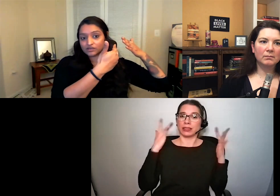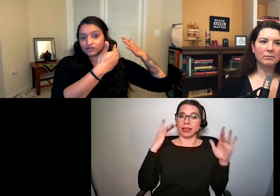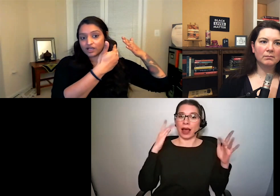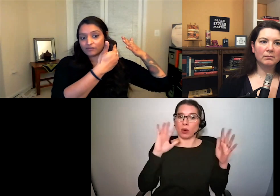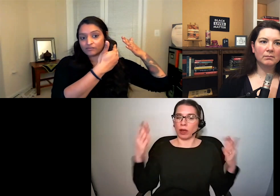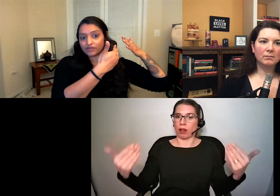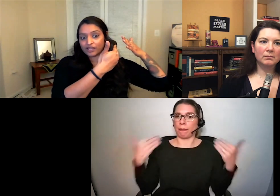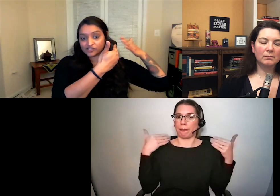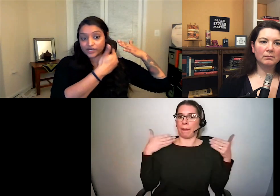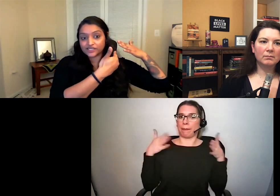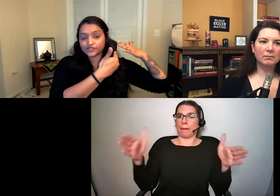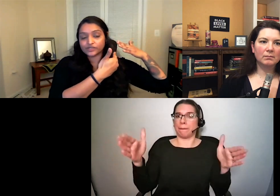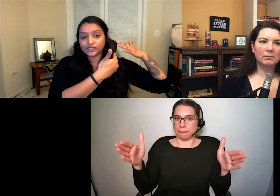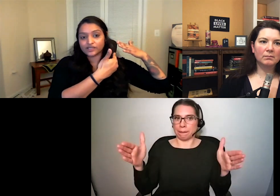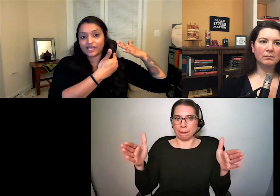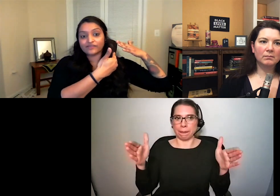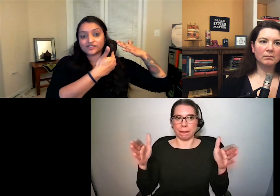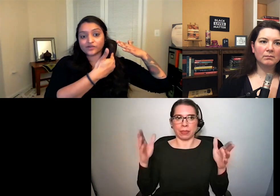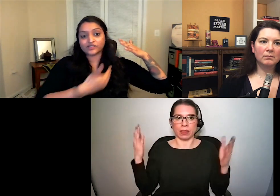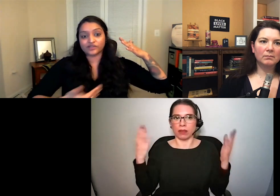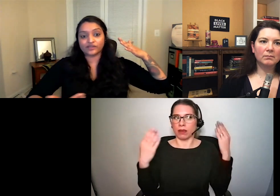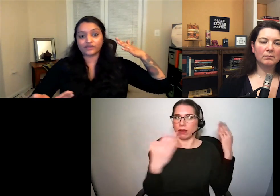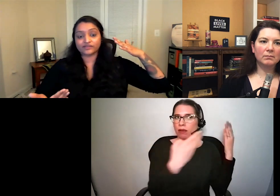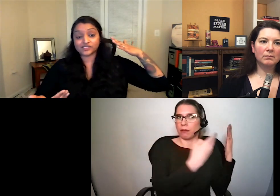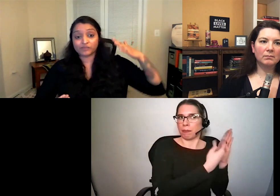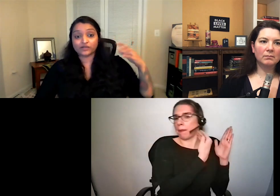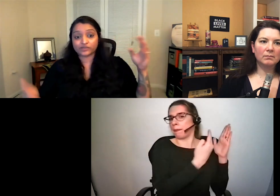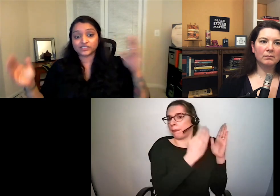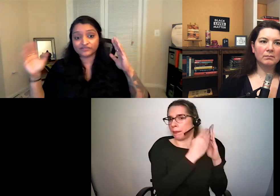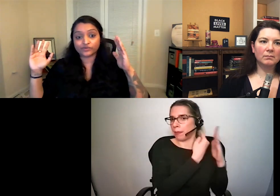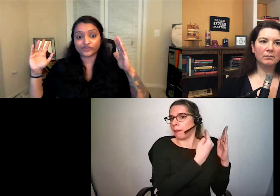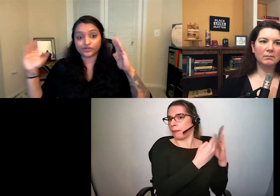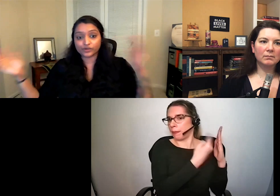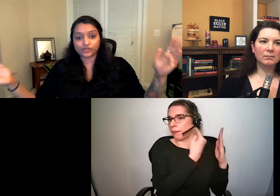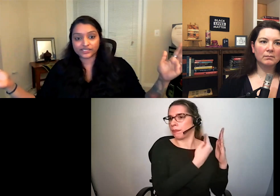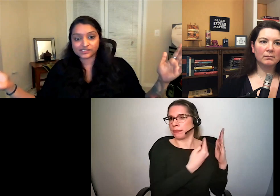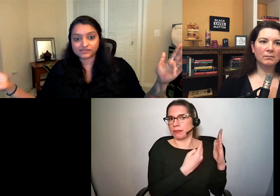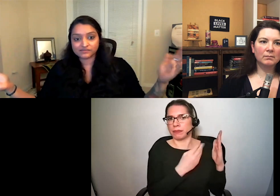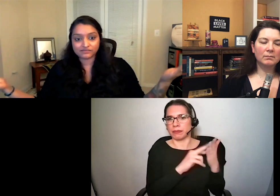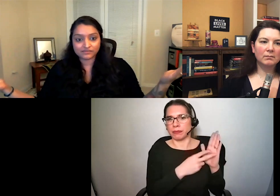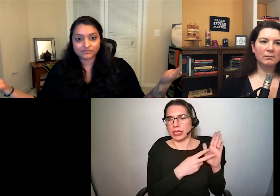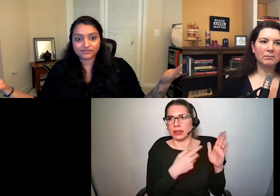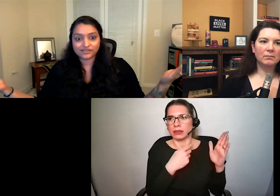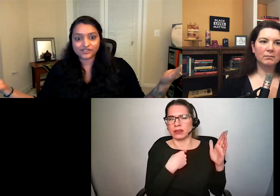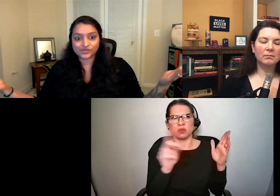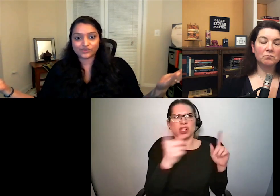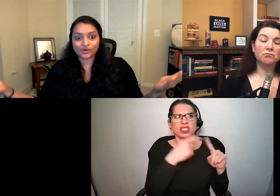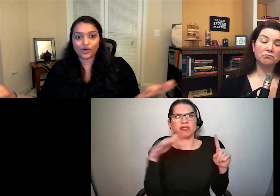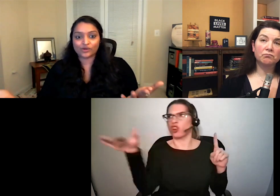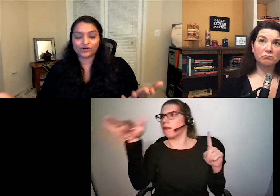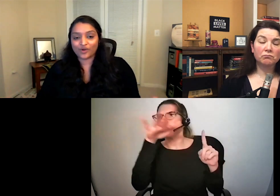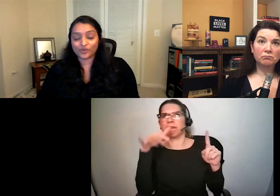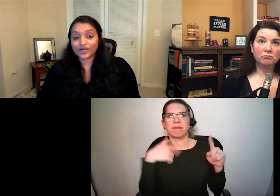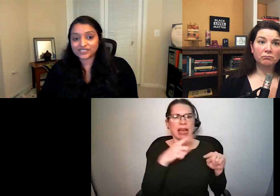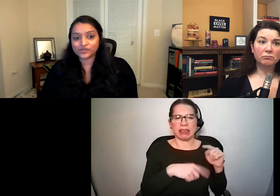and um and straight into your ear and that's going to be that's going to make it really difficult for you to localize so